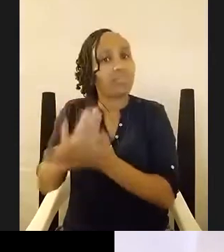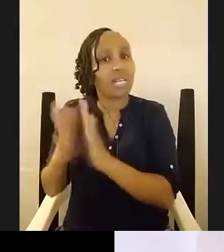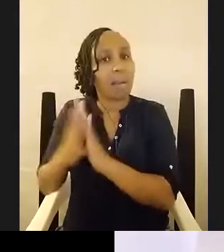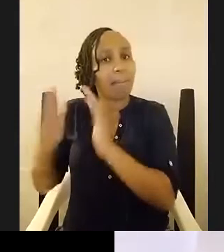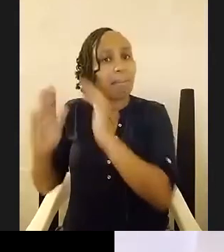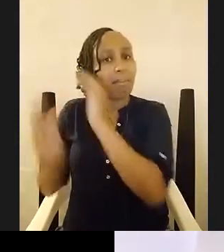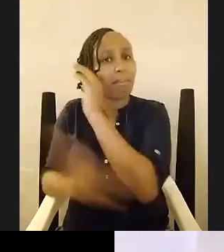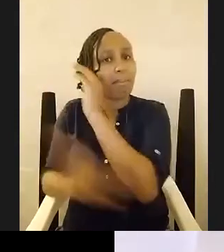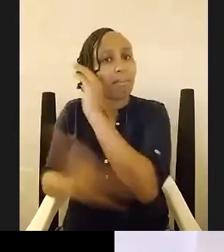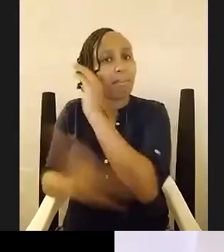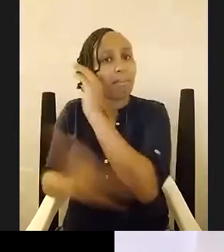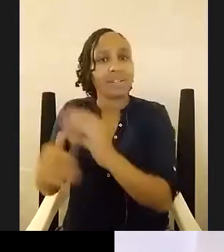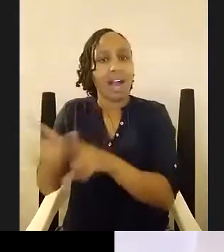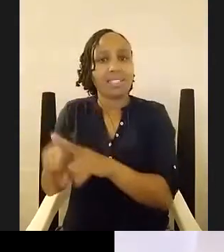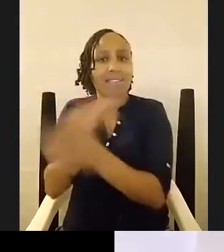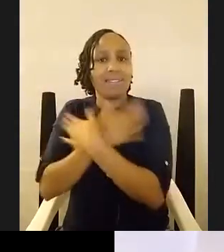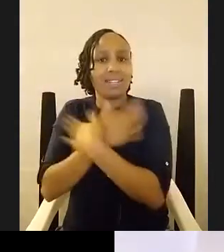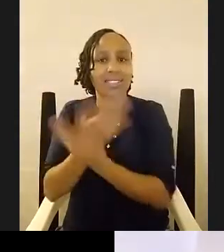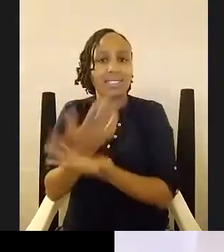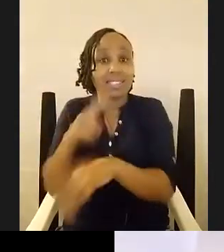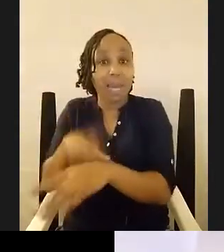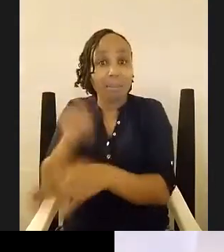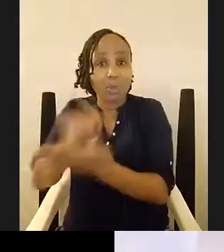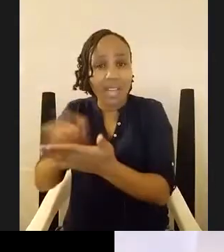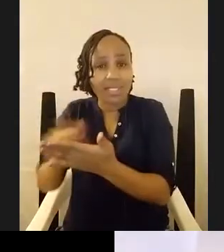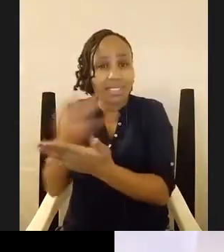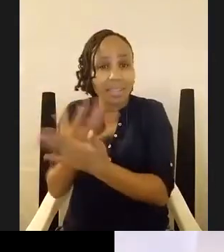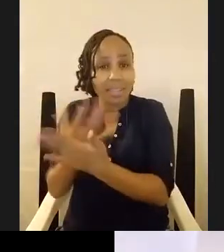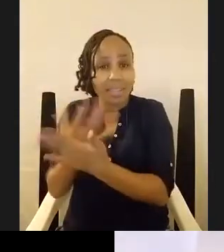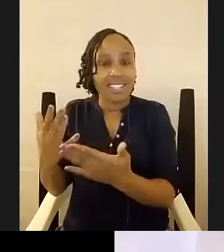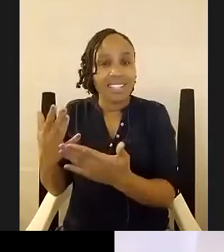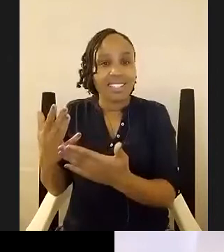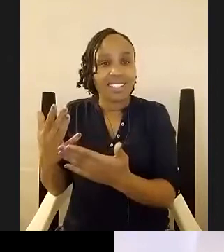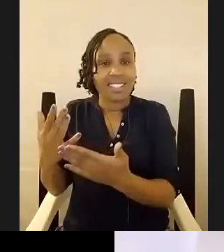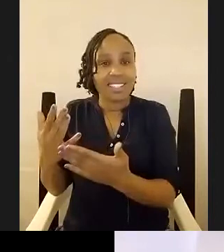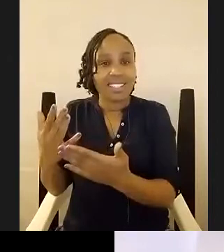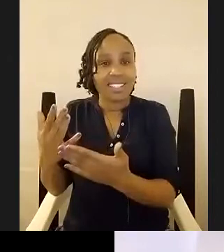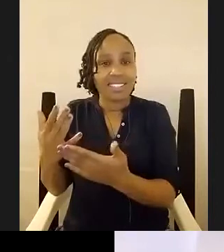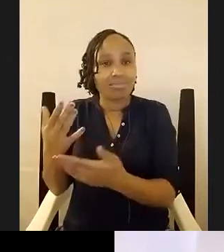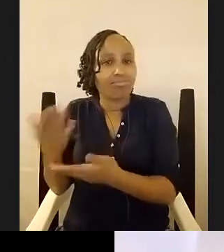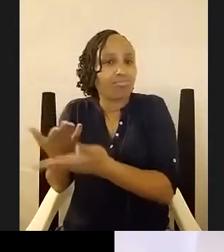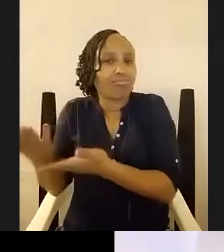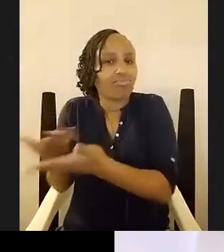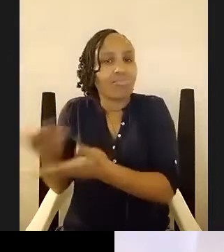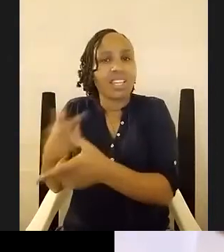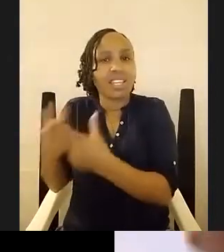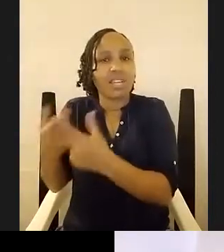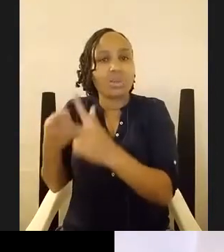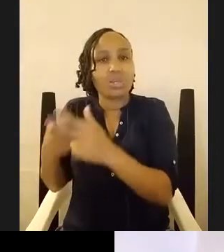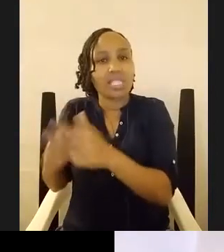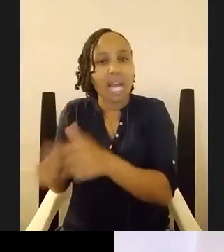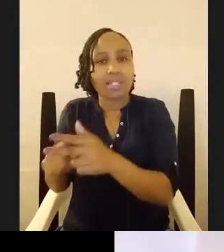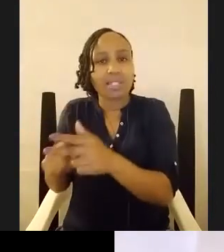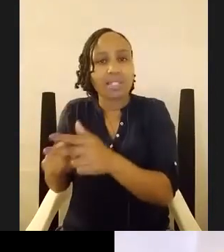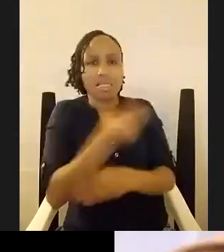so when when you write something that when we when we plagiarize each other's lives and then we start suing each other in the media yeah and then i can